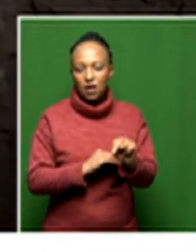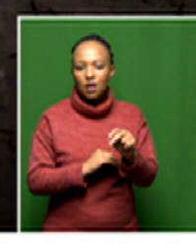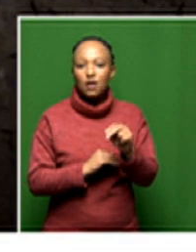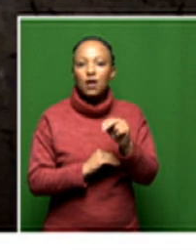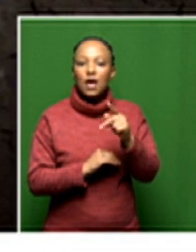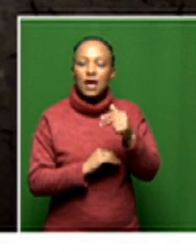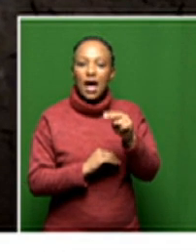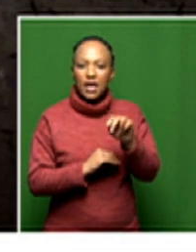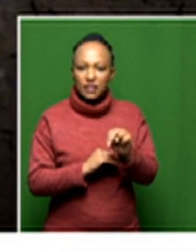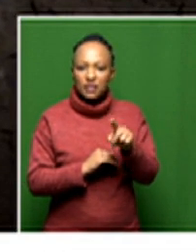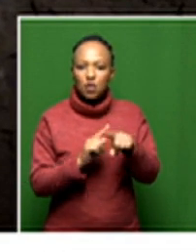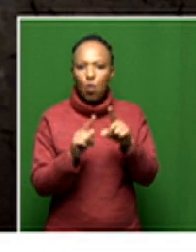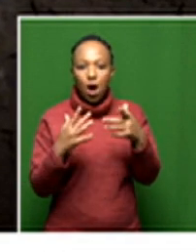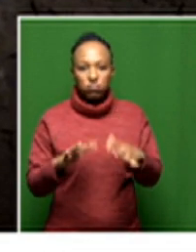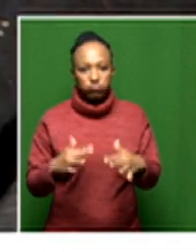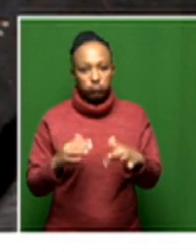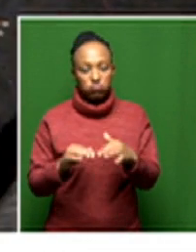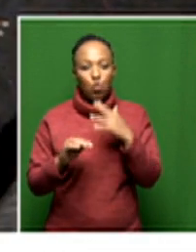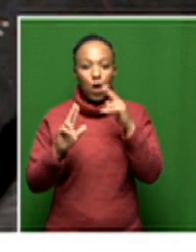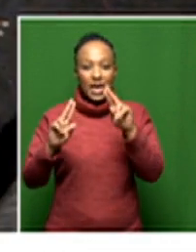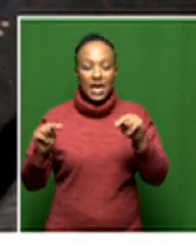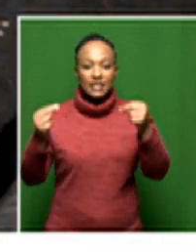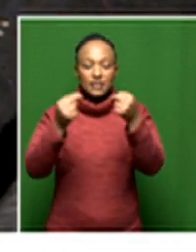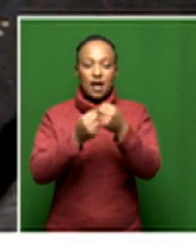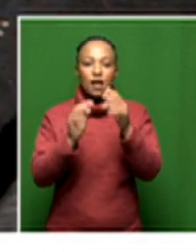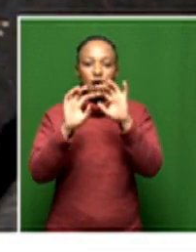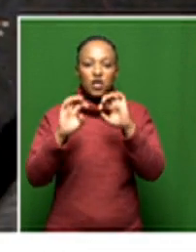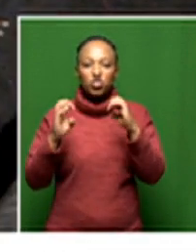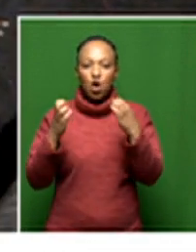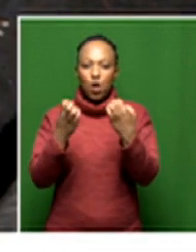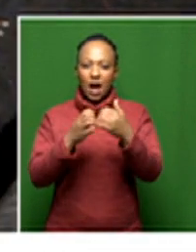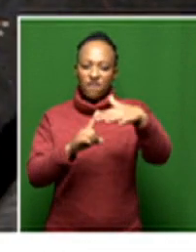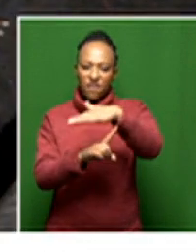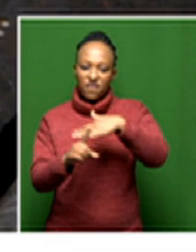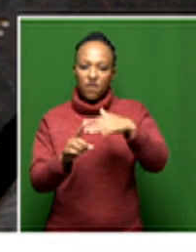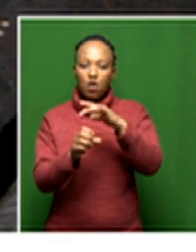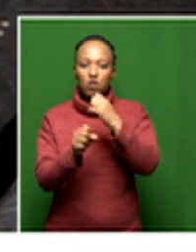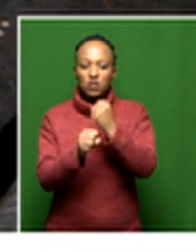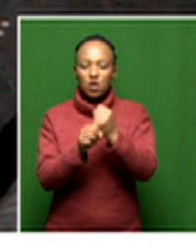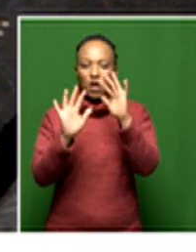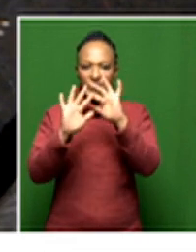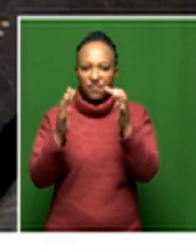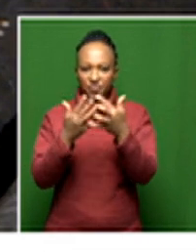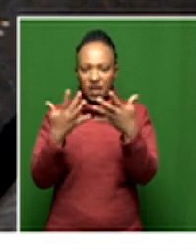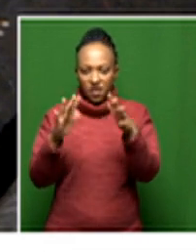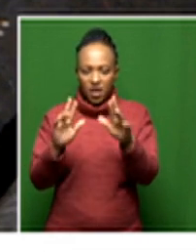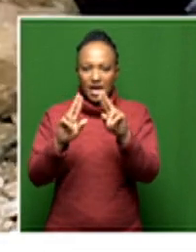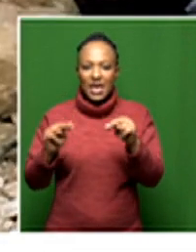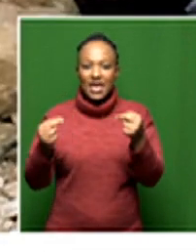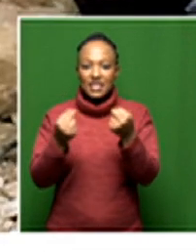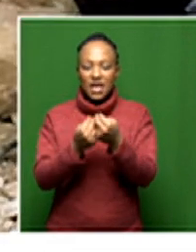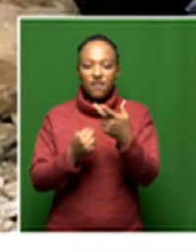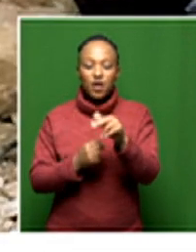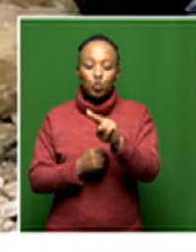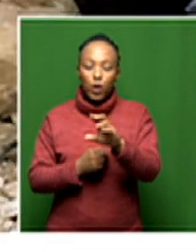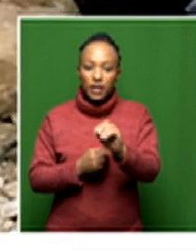as a trailblazer by the prestigious national geographic society and was recently named the national geographic society's